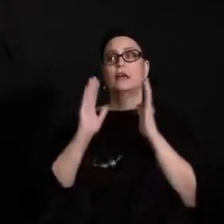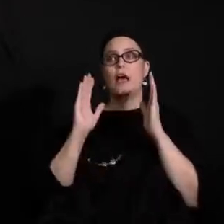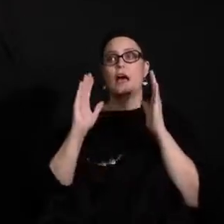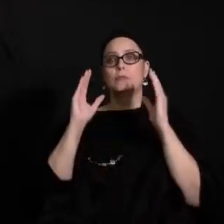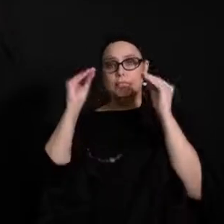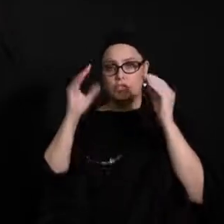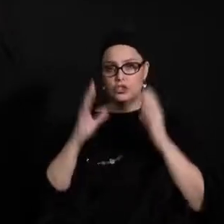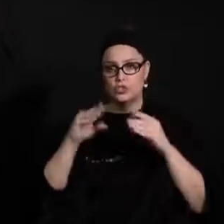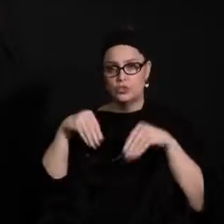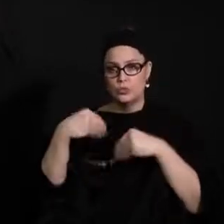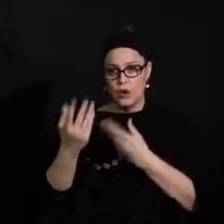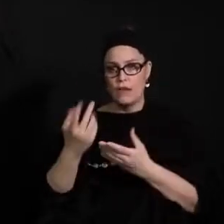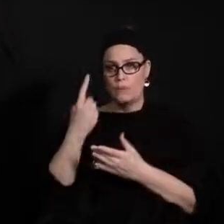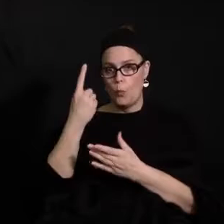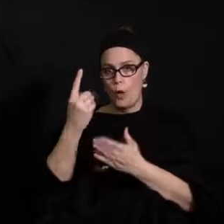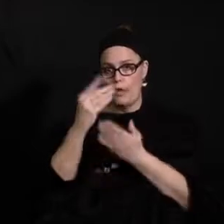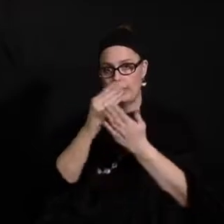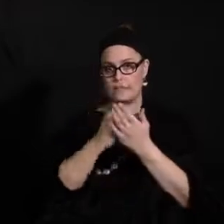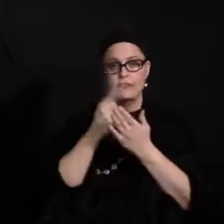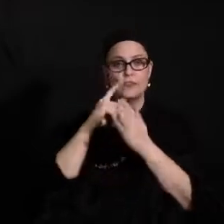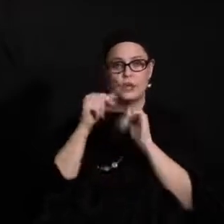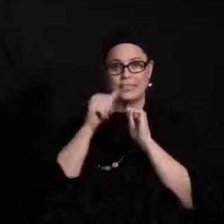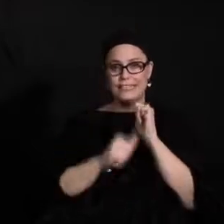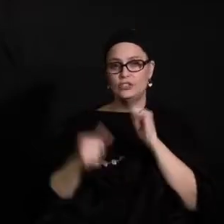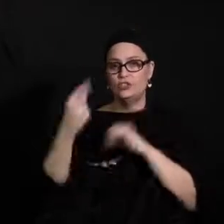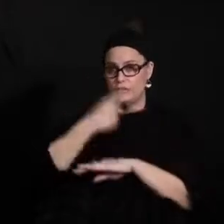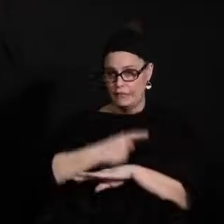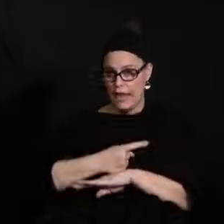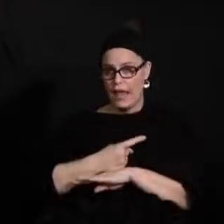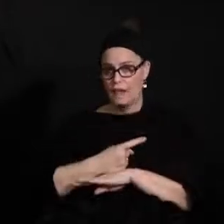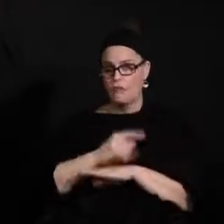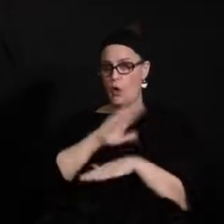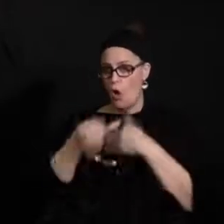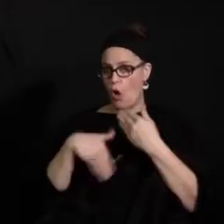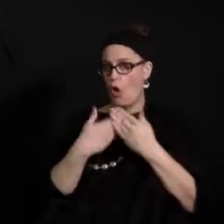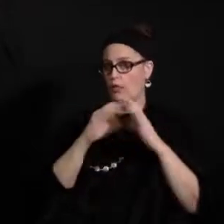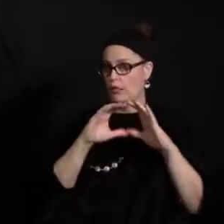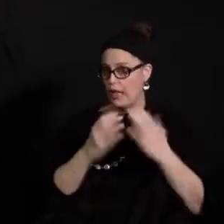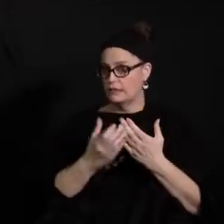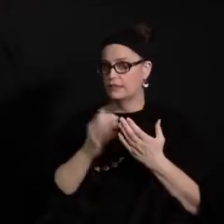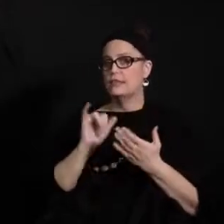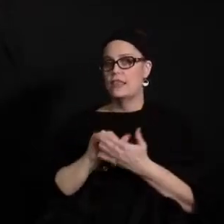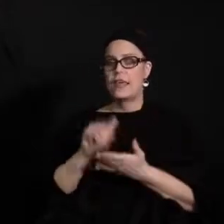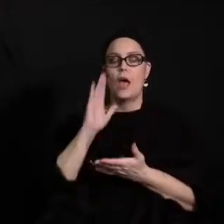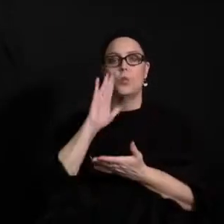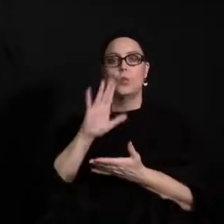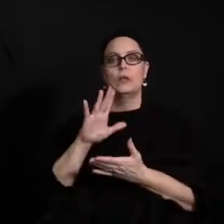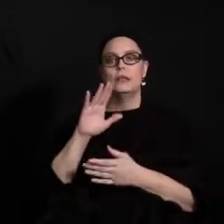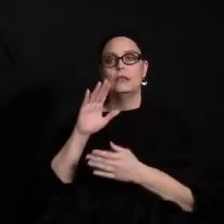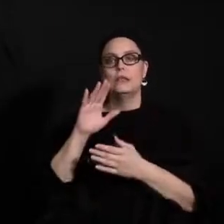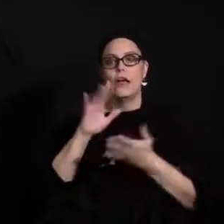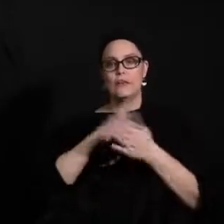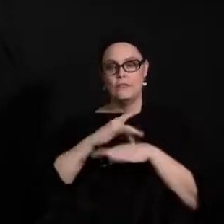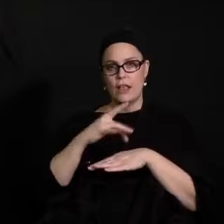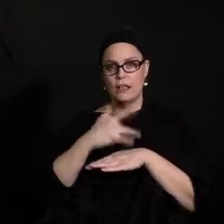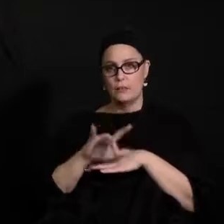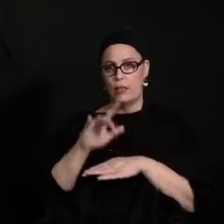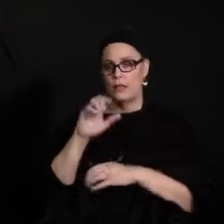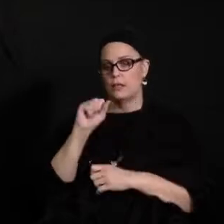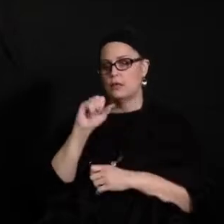per day for all their classes and that lesson will be in the Schoology format. And so